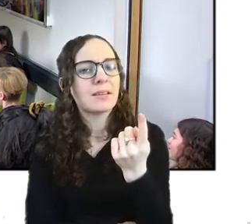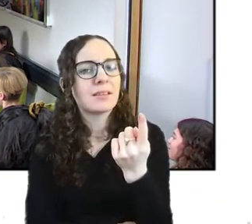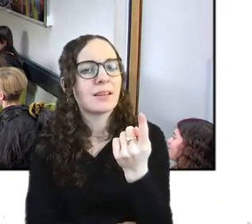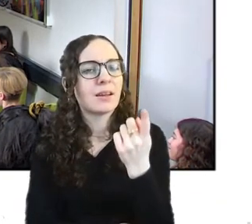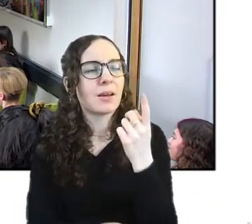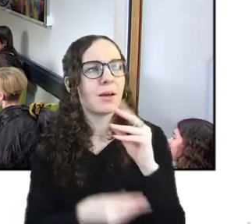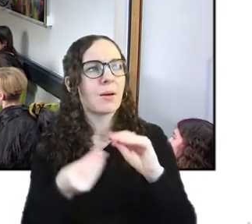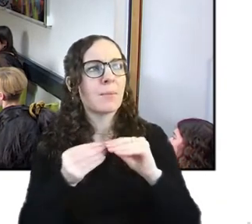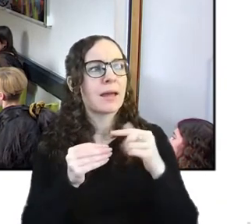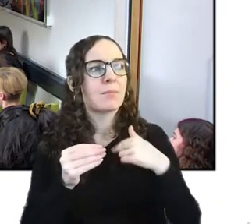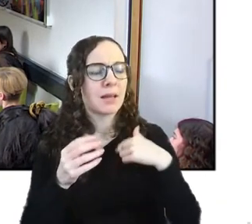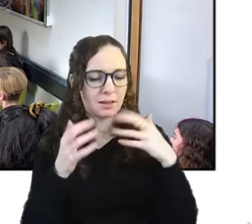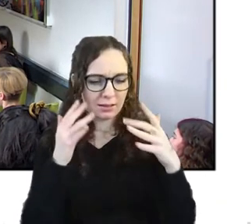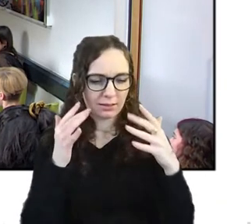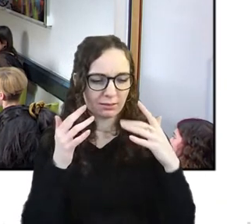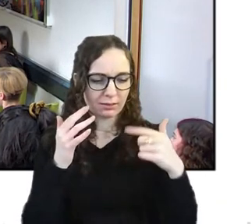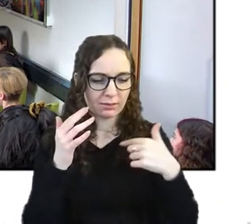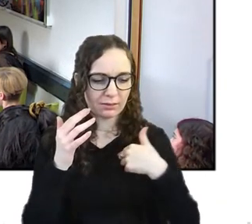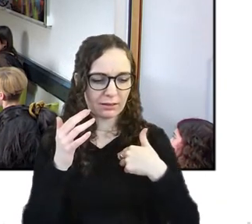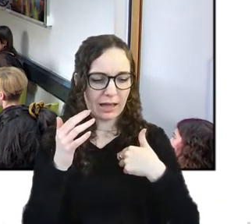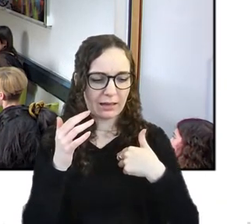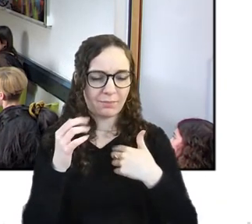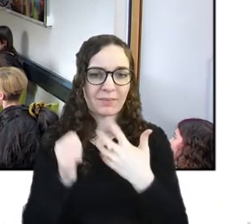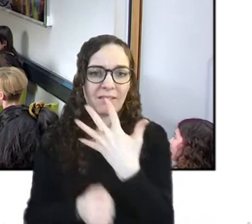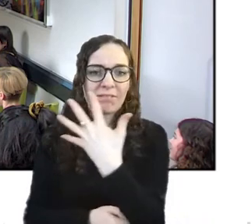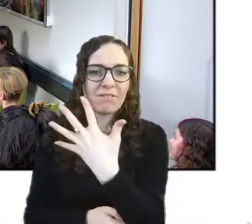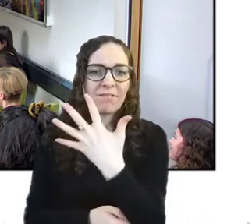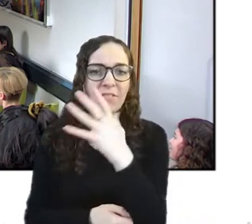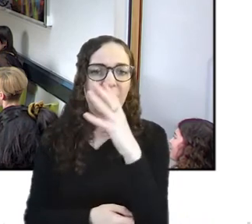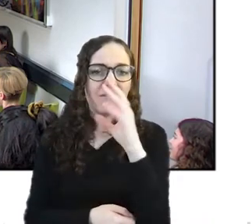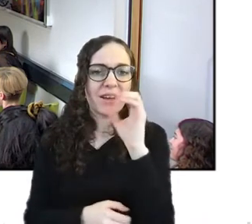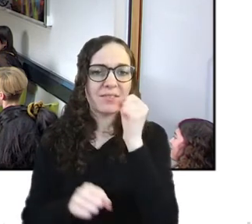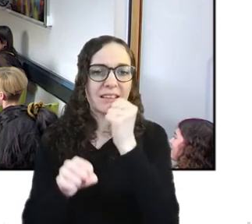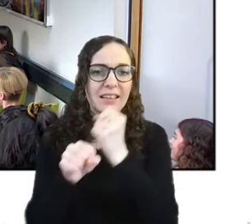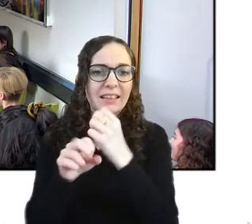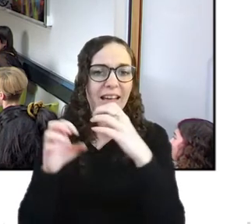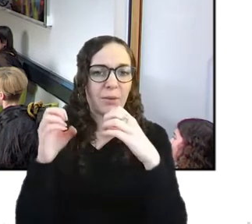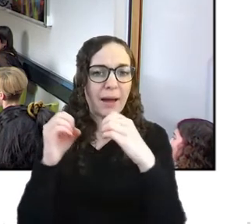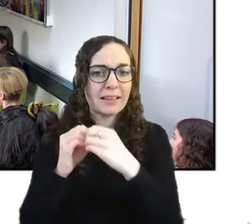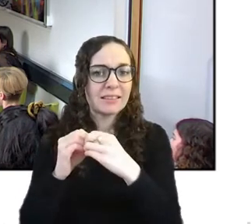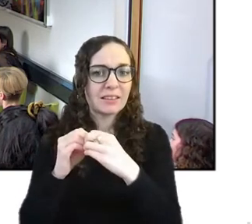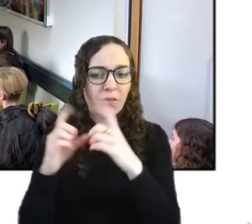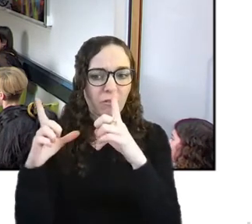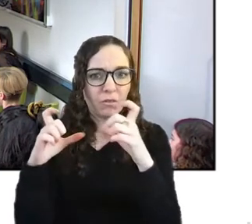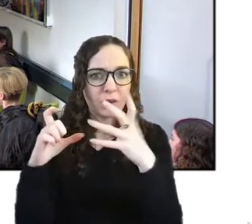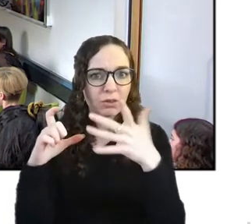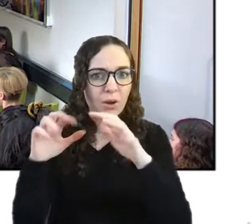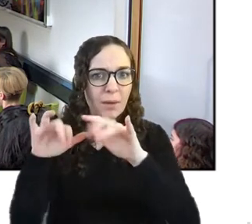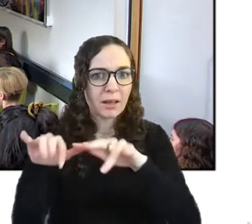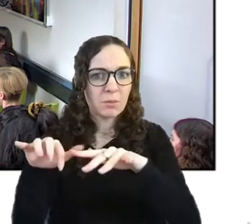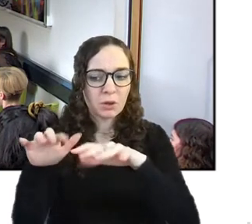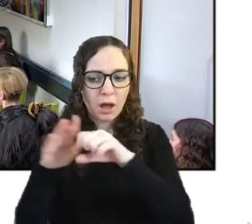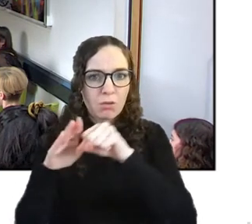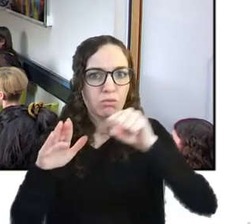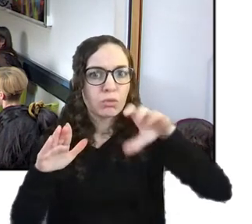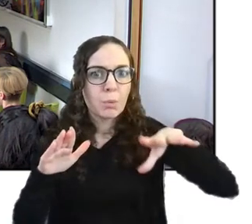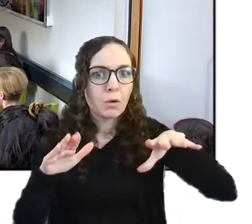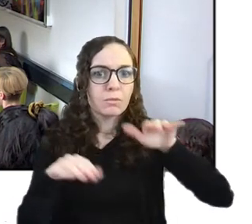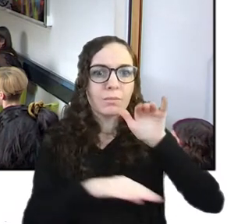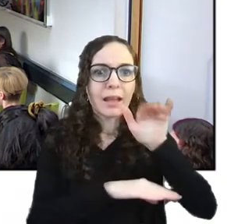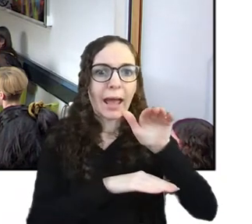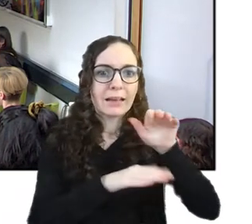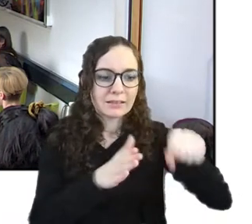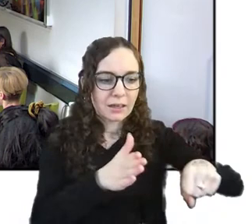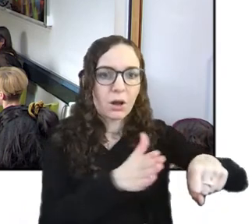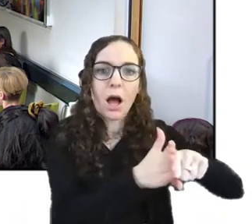i removed like 50 gig of photos from my computer the other day and put them on an external hard drive and when i was doing it i thought i'm never gonna